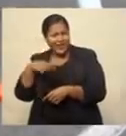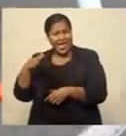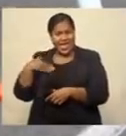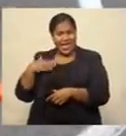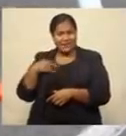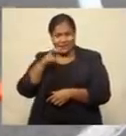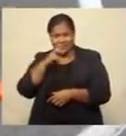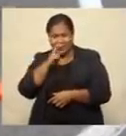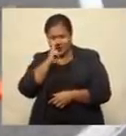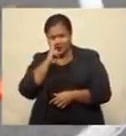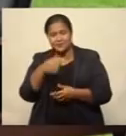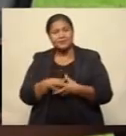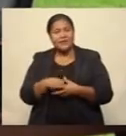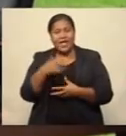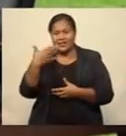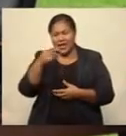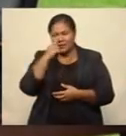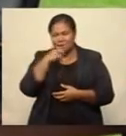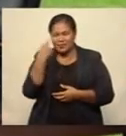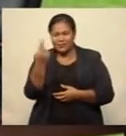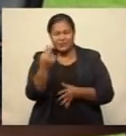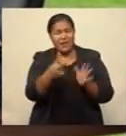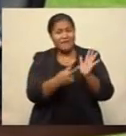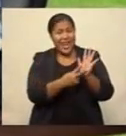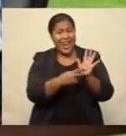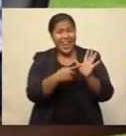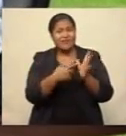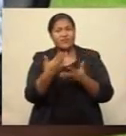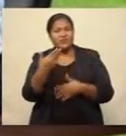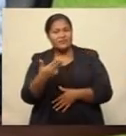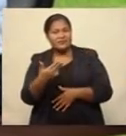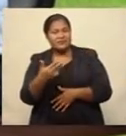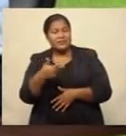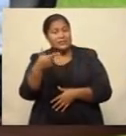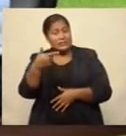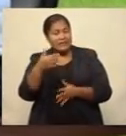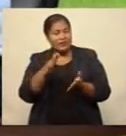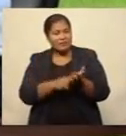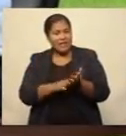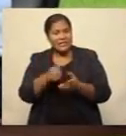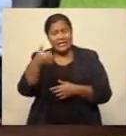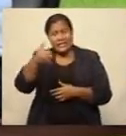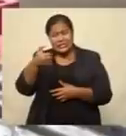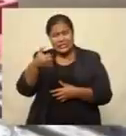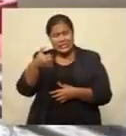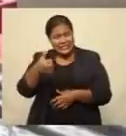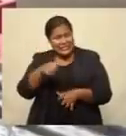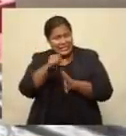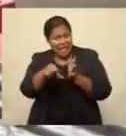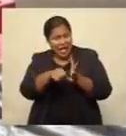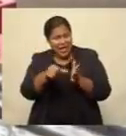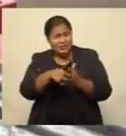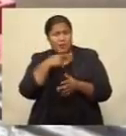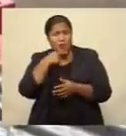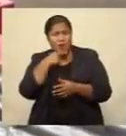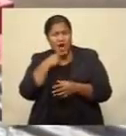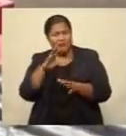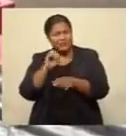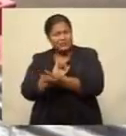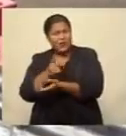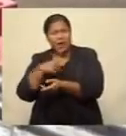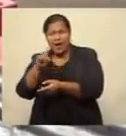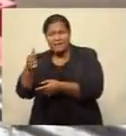found loitering in Vallelevu, Naseenu, while a 16-year-old boy was arrested returning from a canteen during curfew hours.